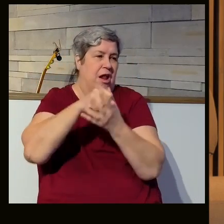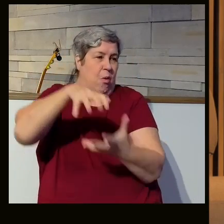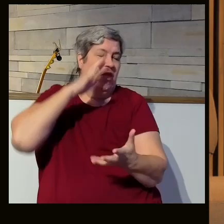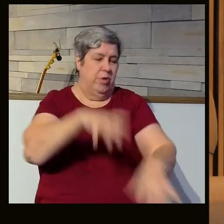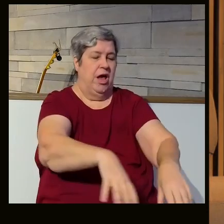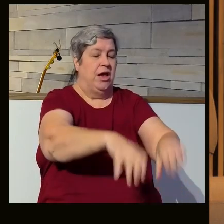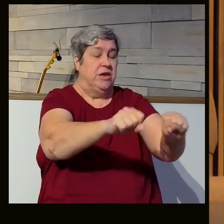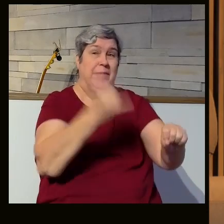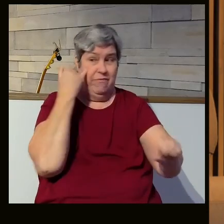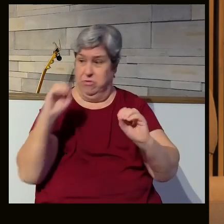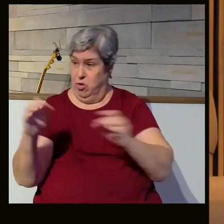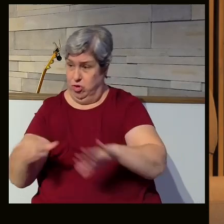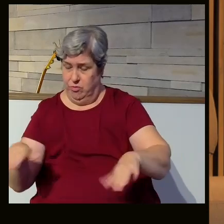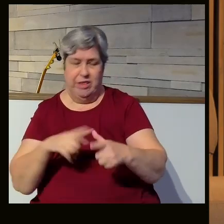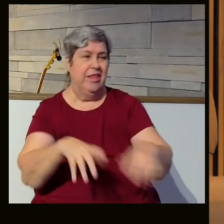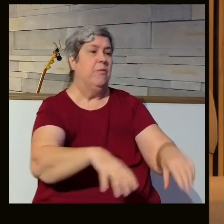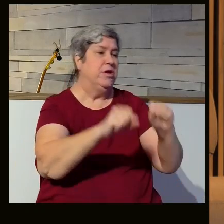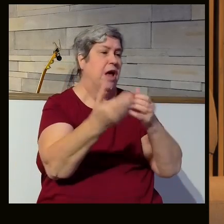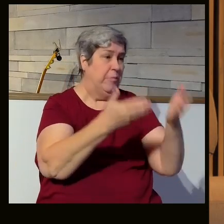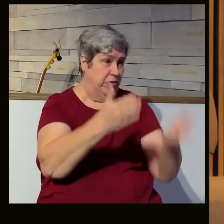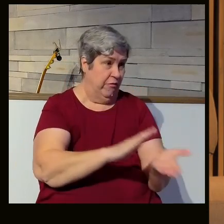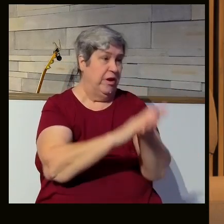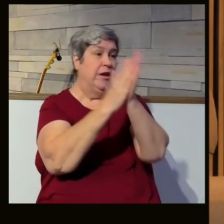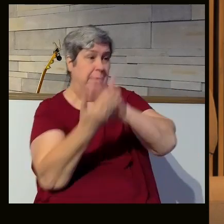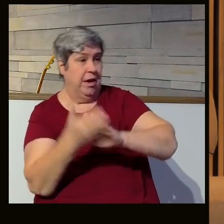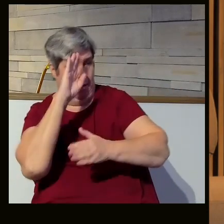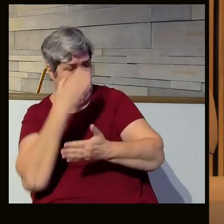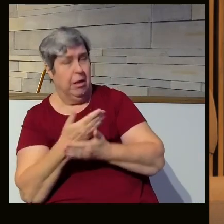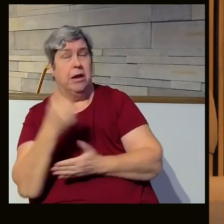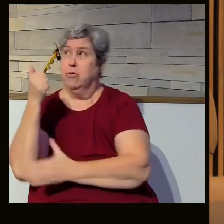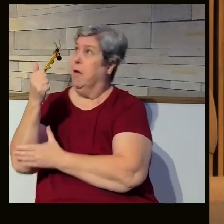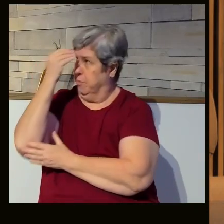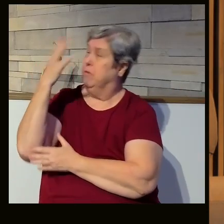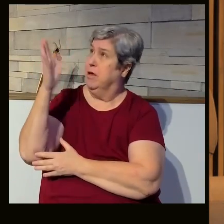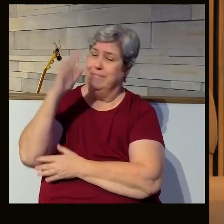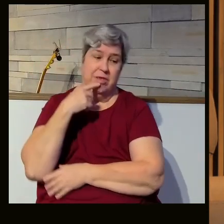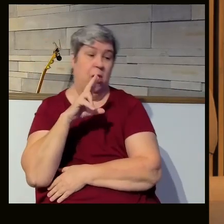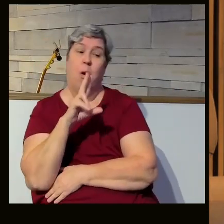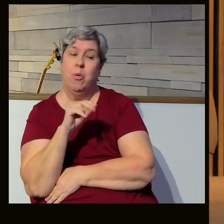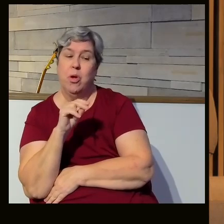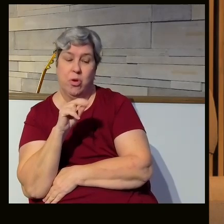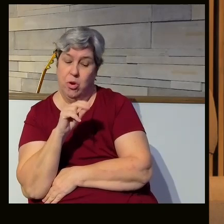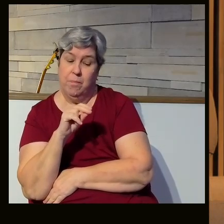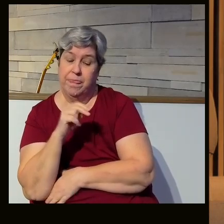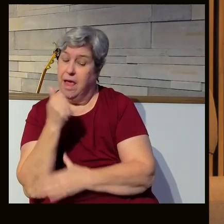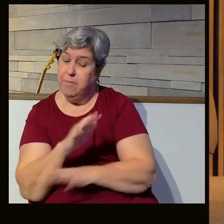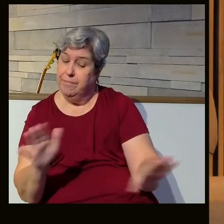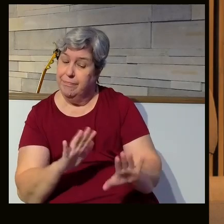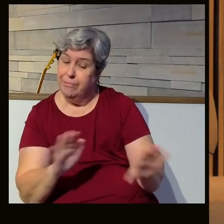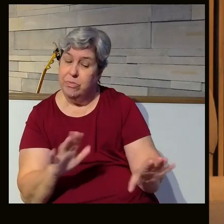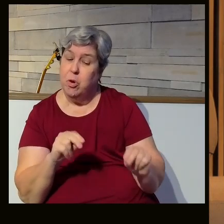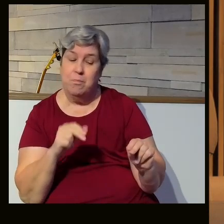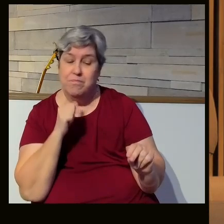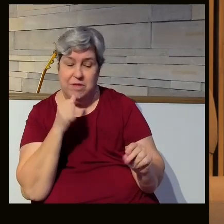adopt, if they were fatherless, would adopt a servant to be their son. That's what Abraham was doing. But God said, no, no, no, no, nay, nay. We're